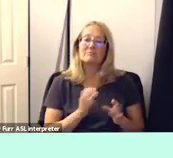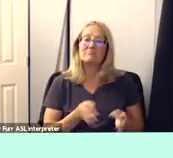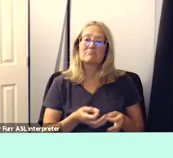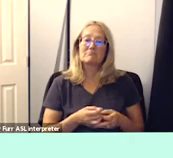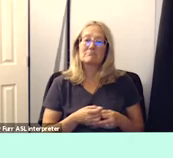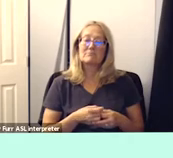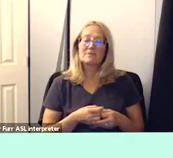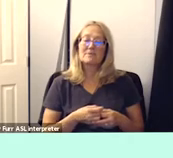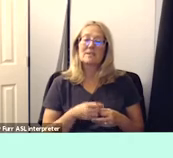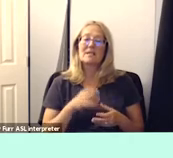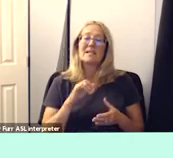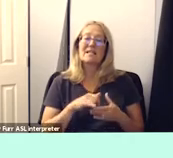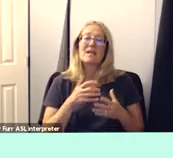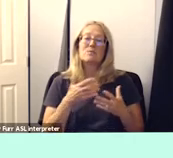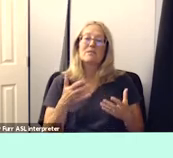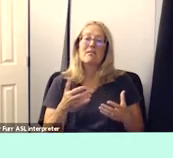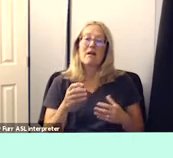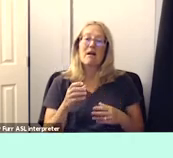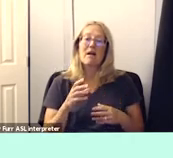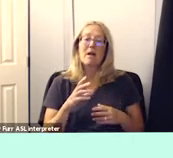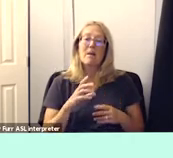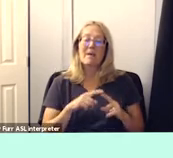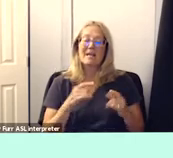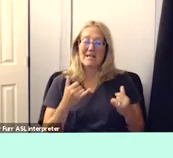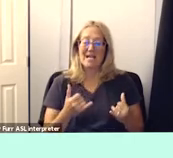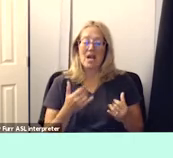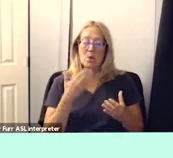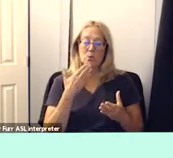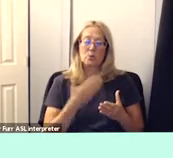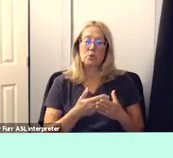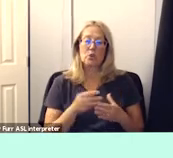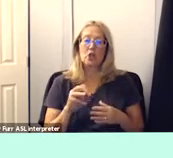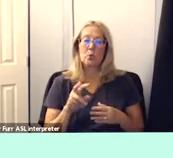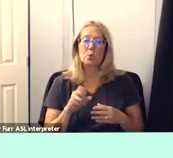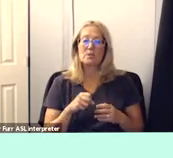so that was a lot but here comes the good news next slide